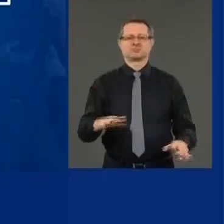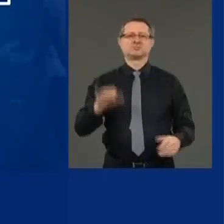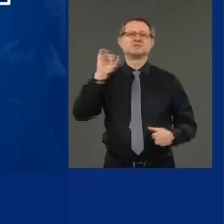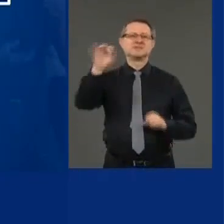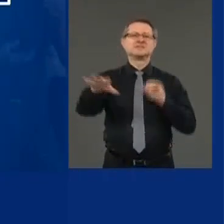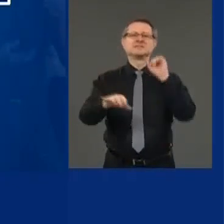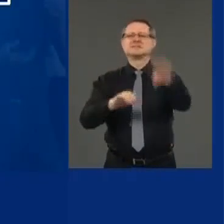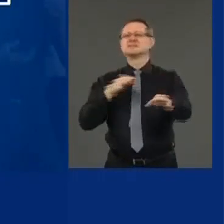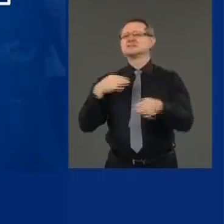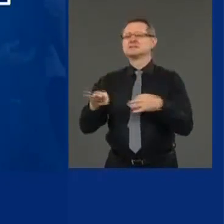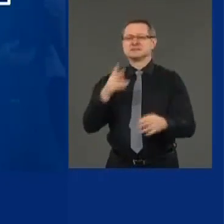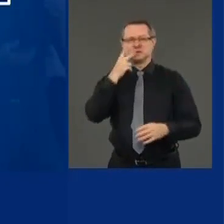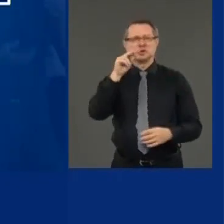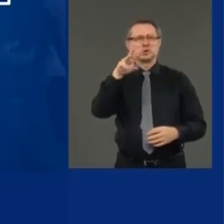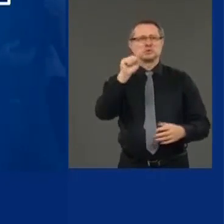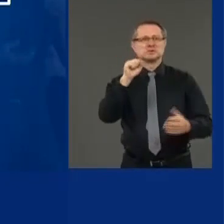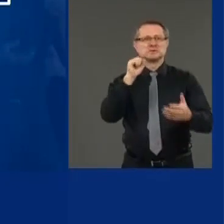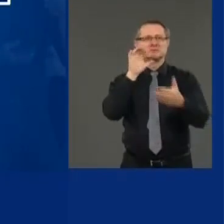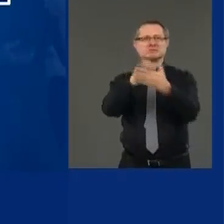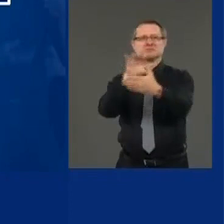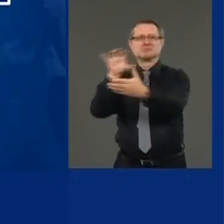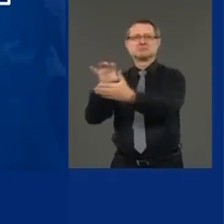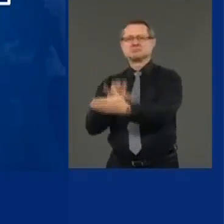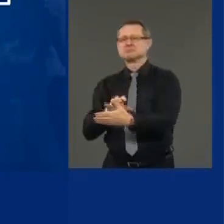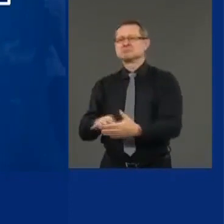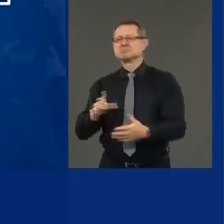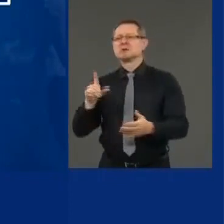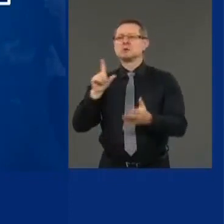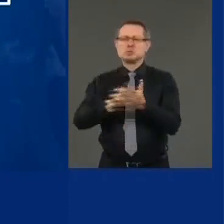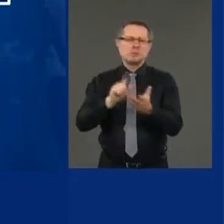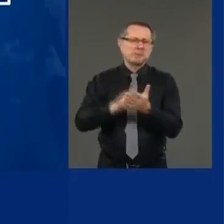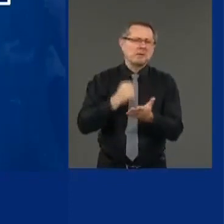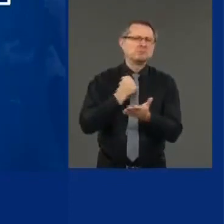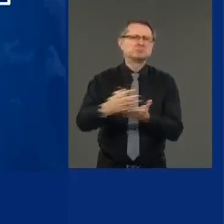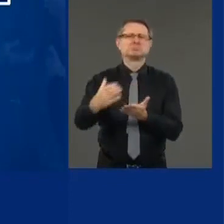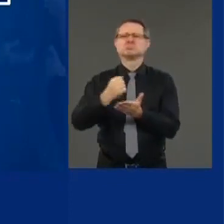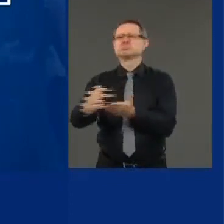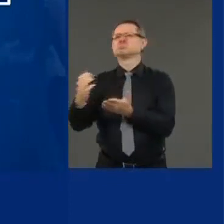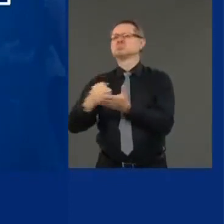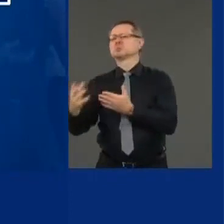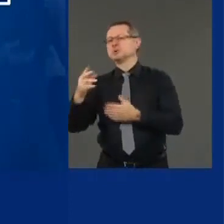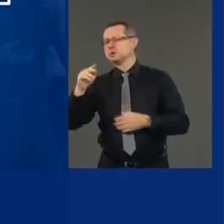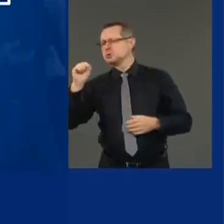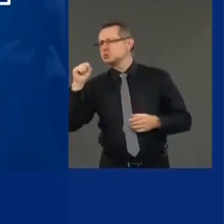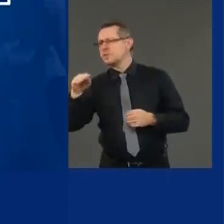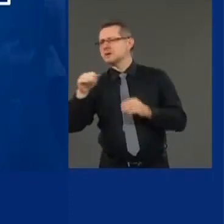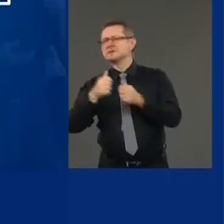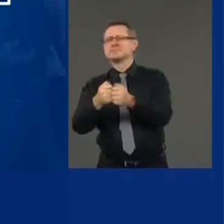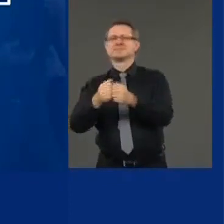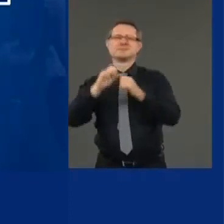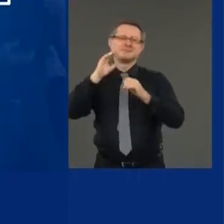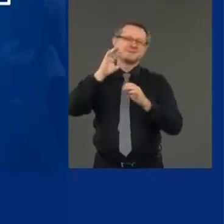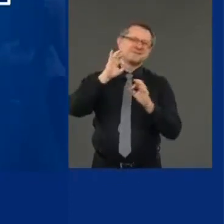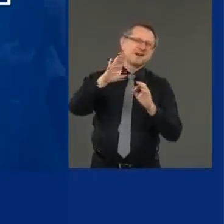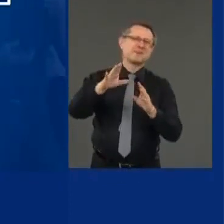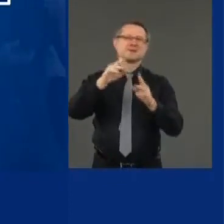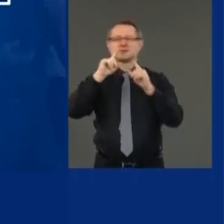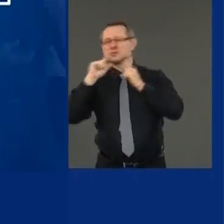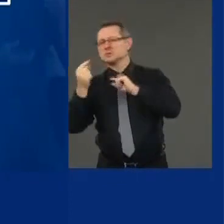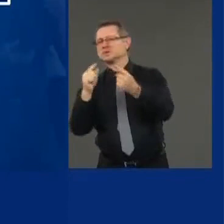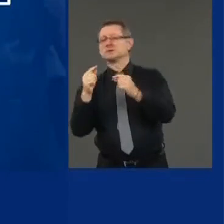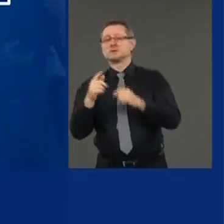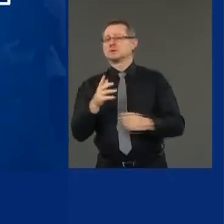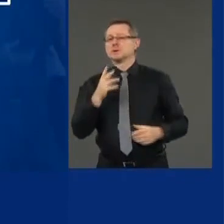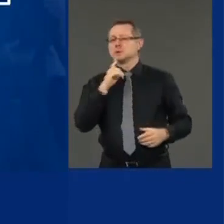news. You can see it in the newspapers. You can see it in social media. It's not hard to understand what is going on.